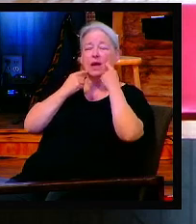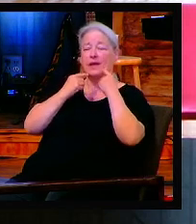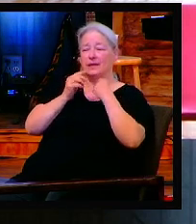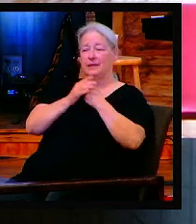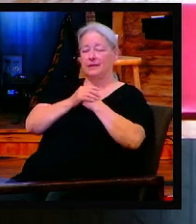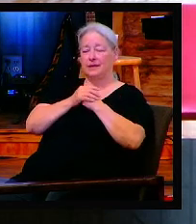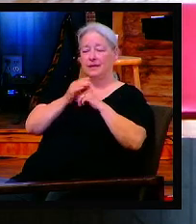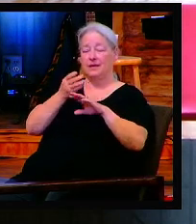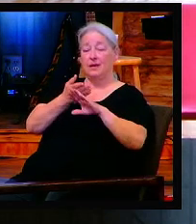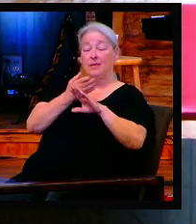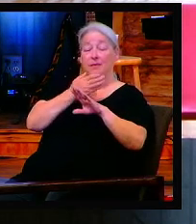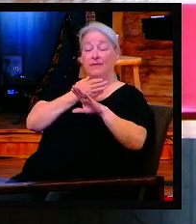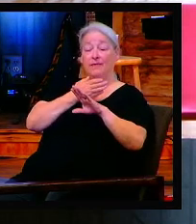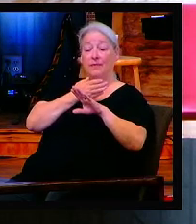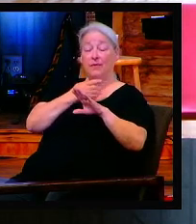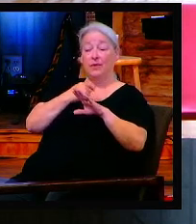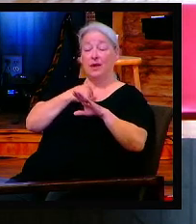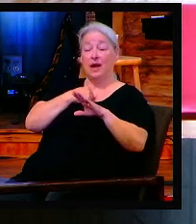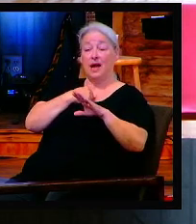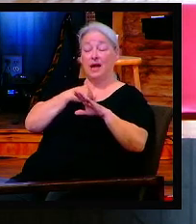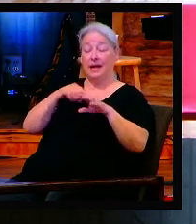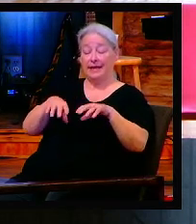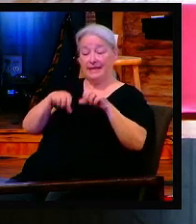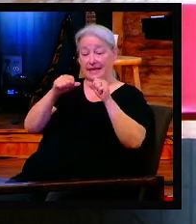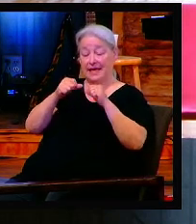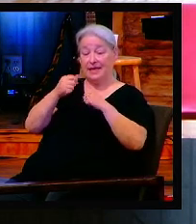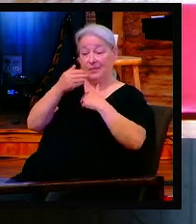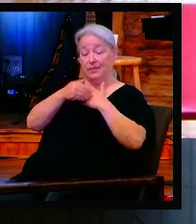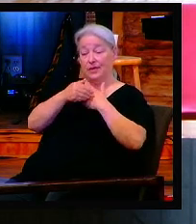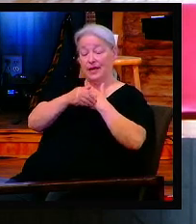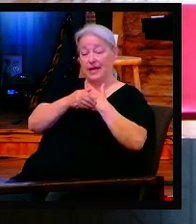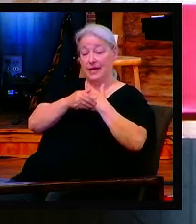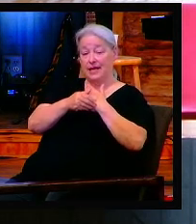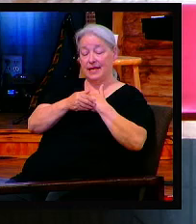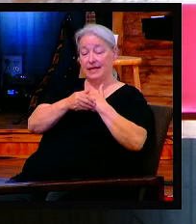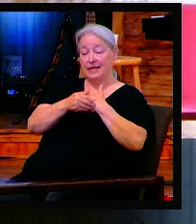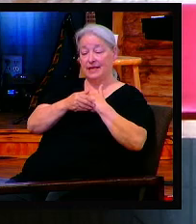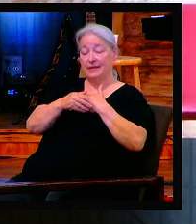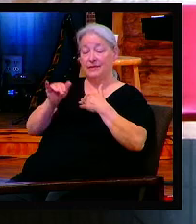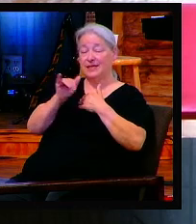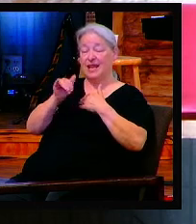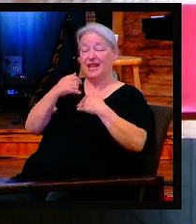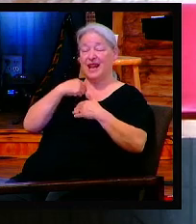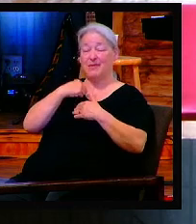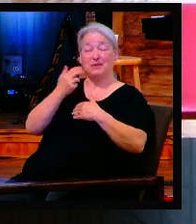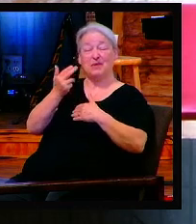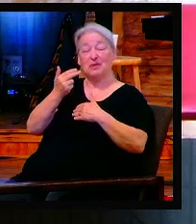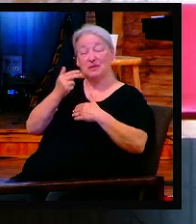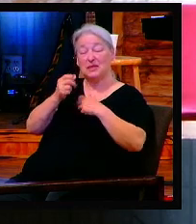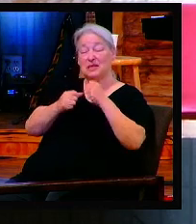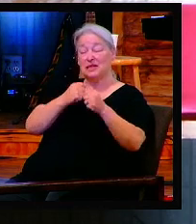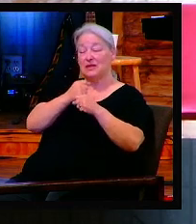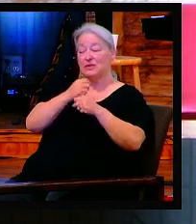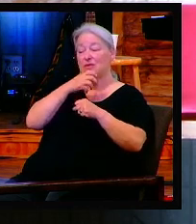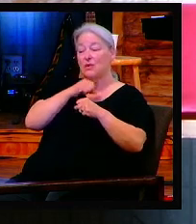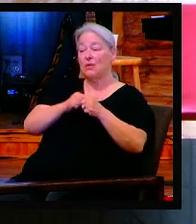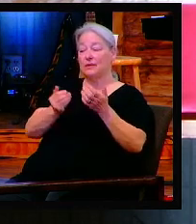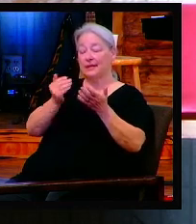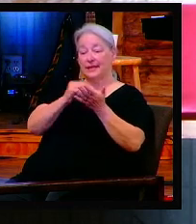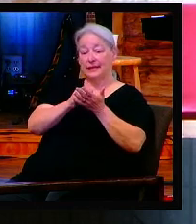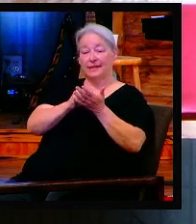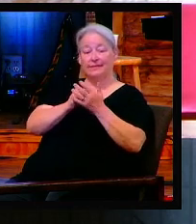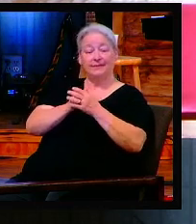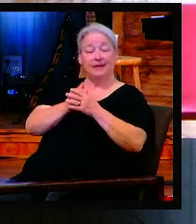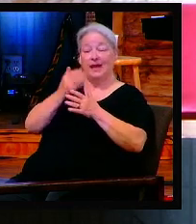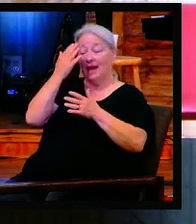I immediately, it's as if I turned into a 13-year-old boy again. And I didn't know what anointing was. I didn't know what evangelist was. I